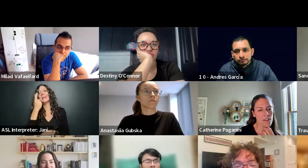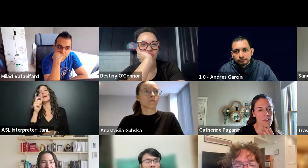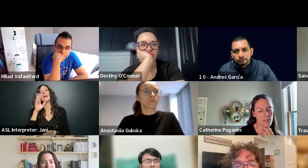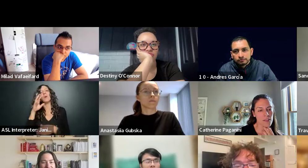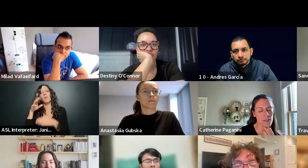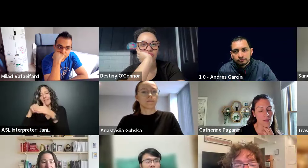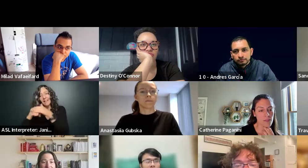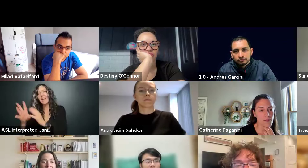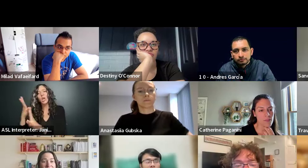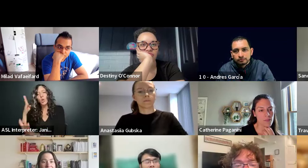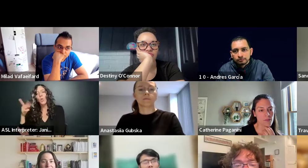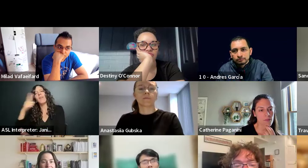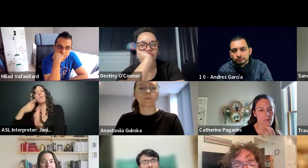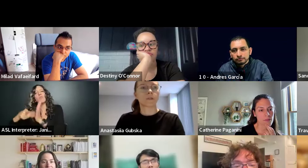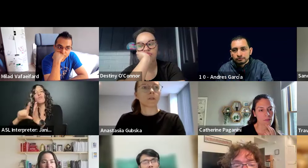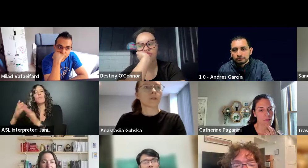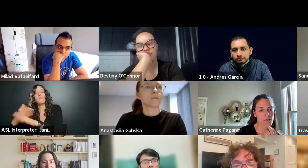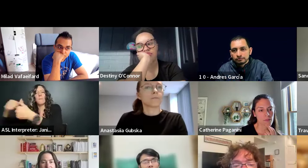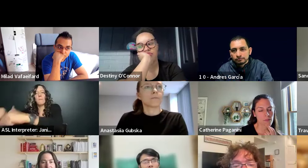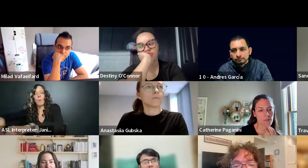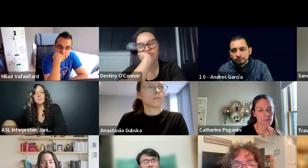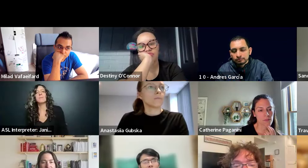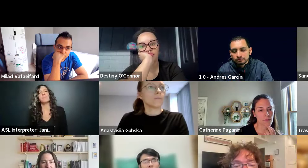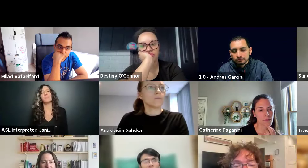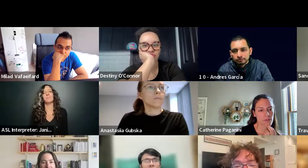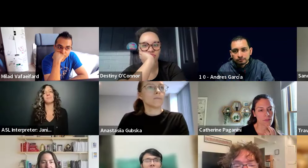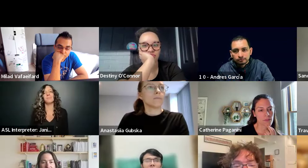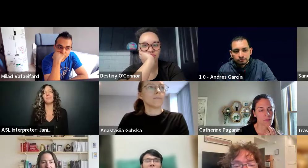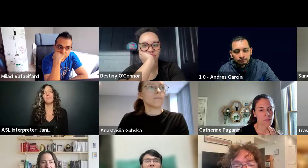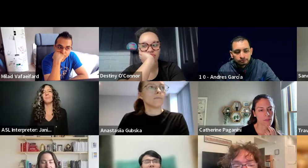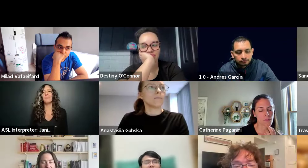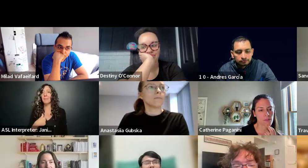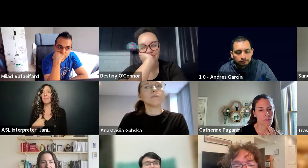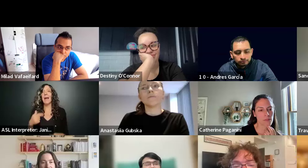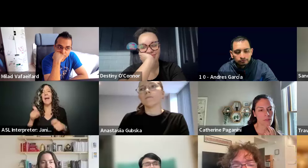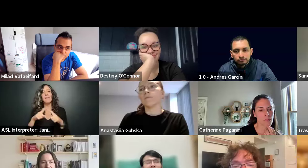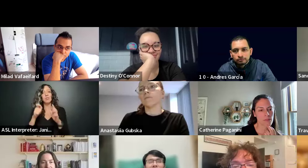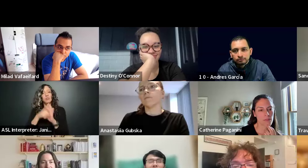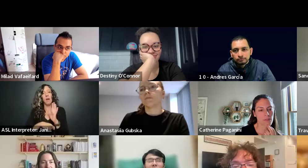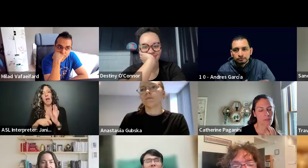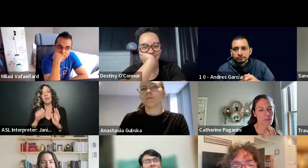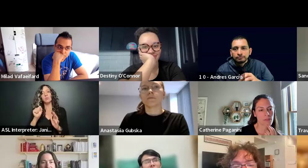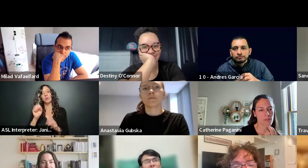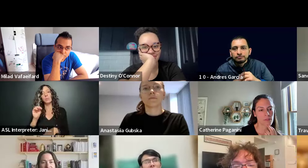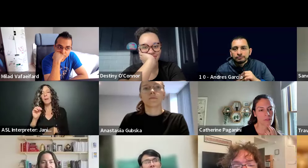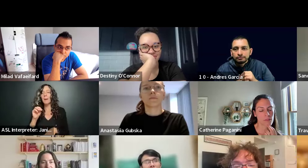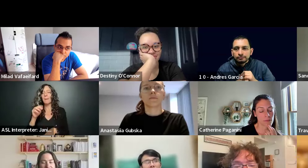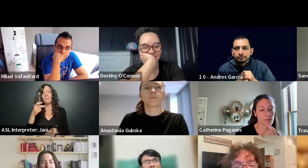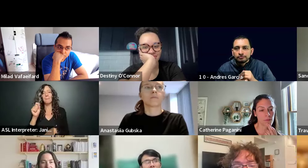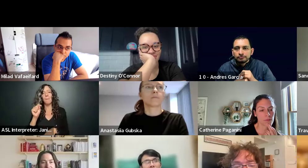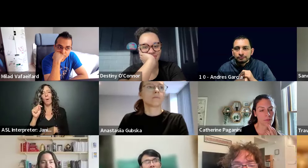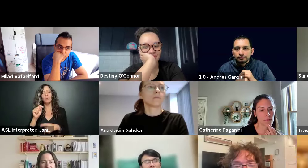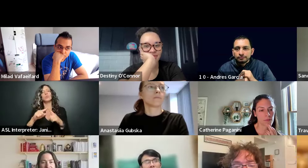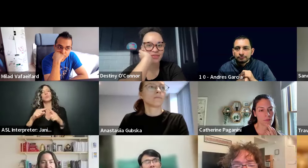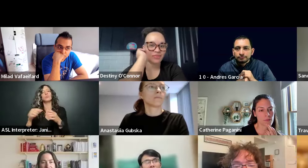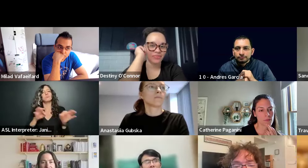review it. Like I post it, I have to write a social media post. Suppose I want to post about our group on Twitter, then